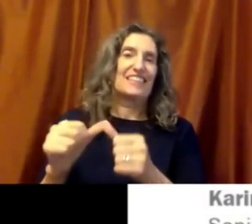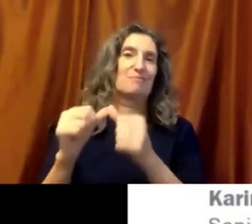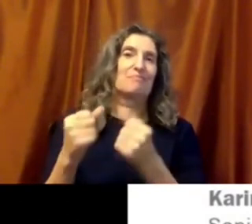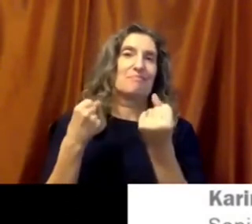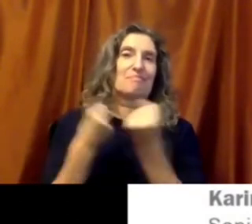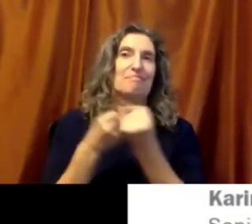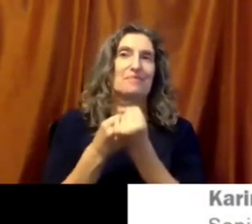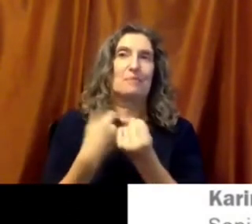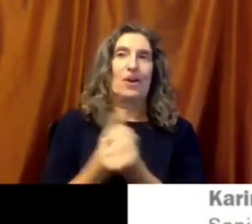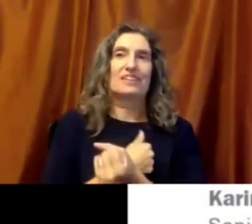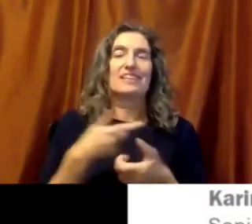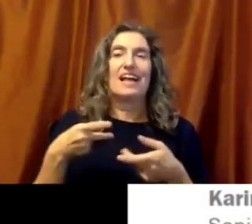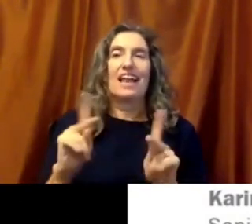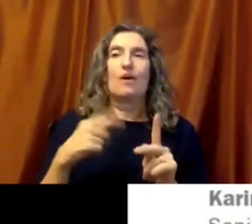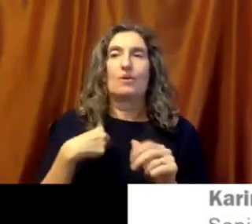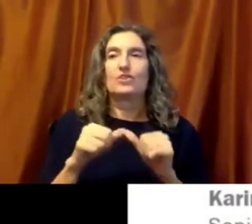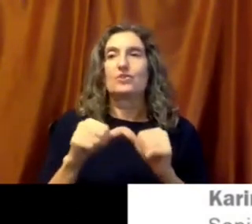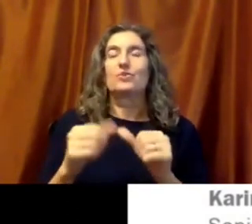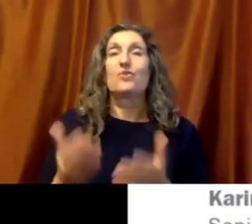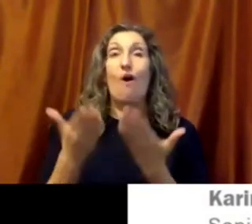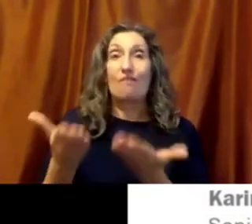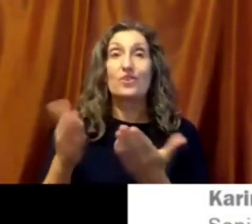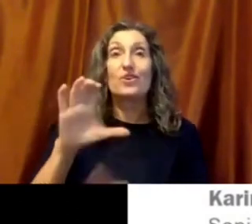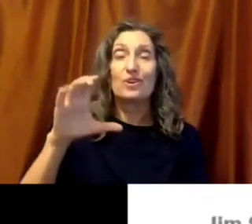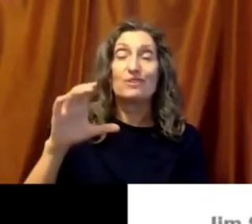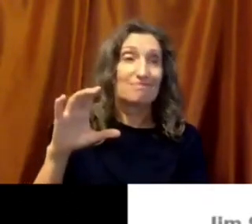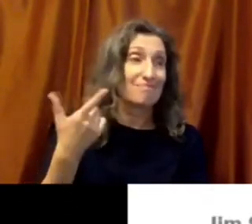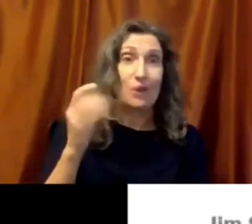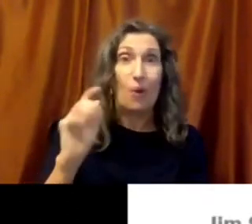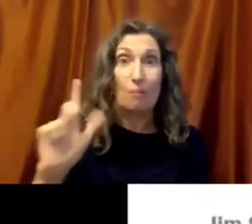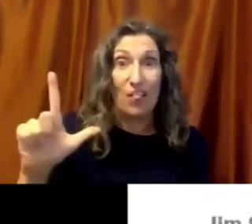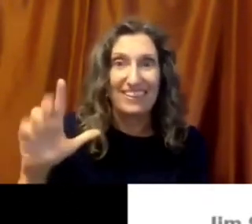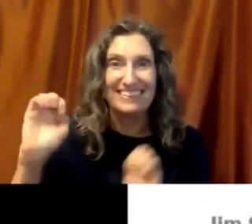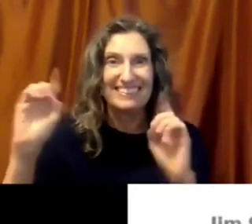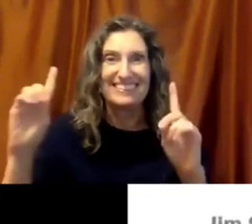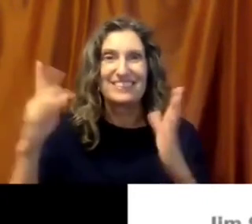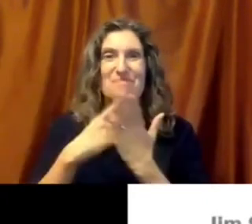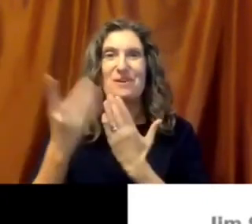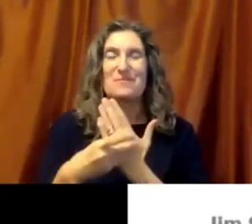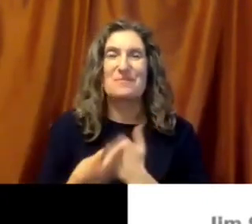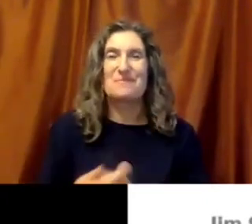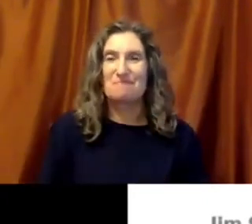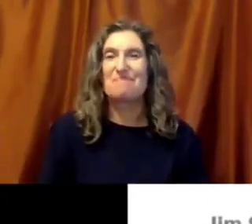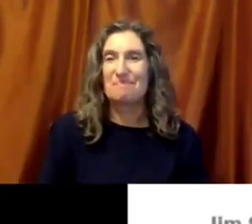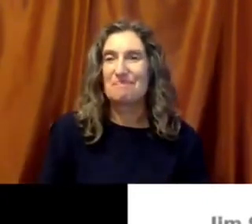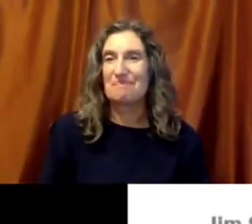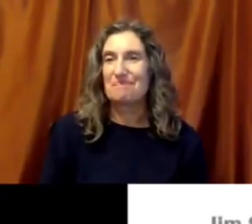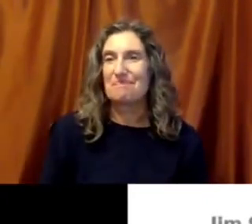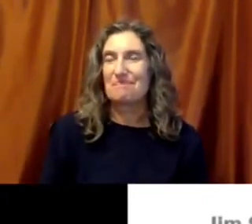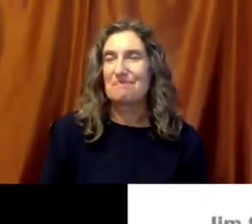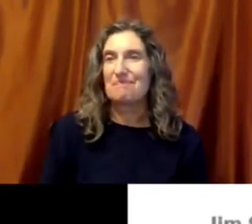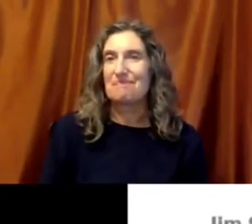us to offer these now global educational programs on an educational basis.